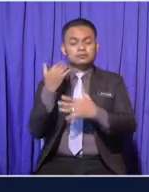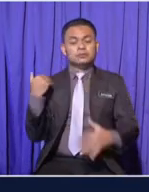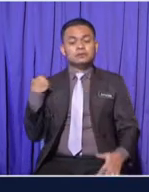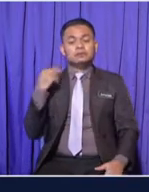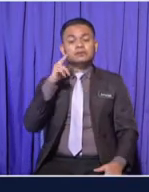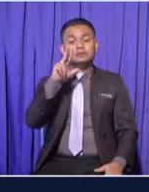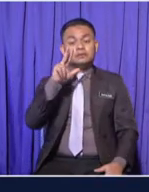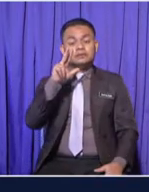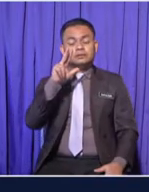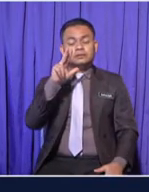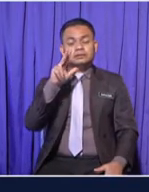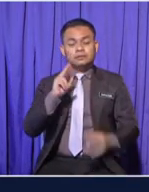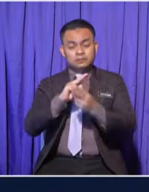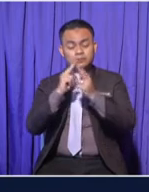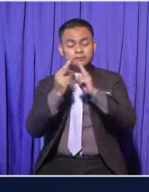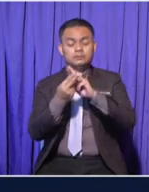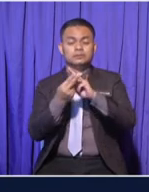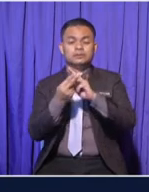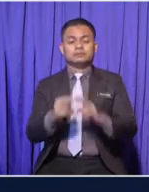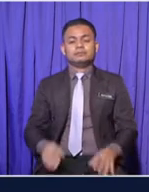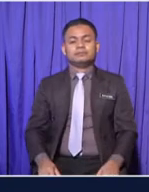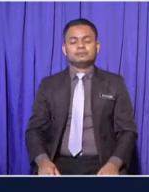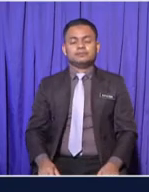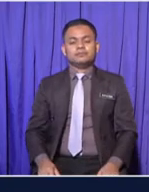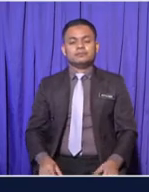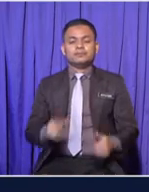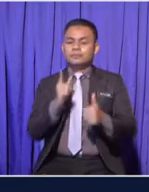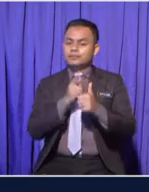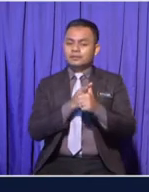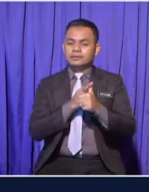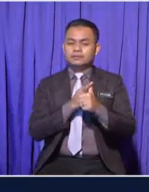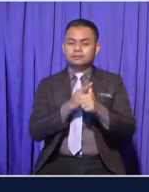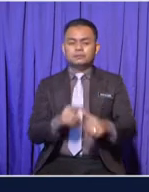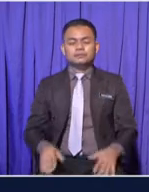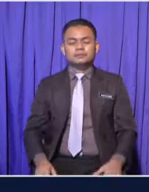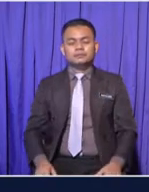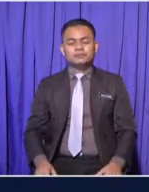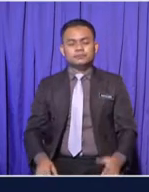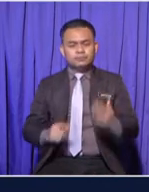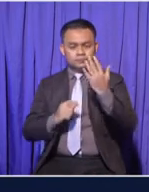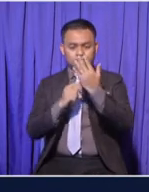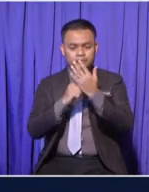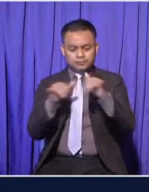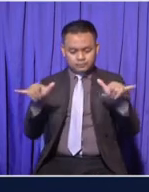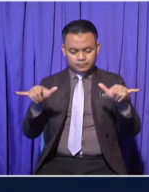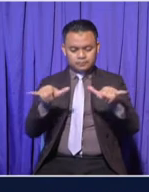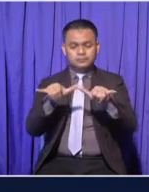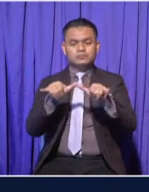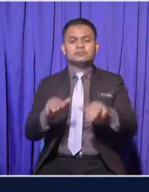changes that happen which are Increase in size,